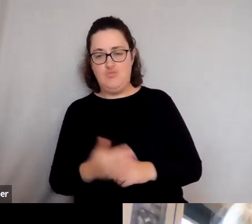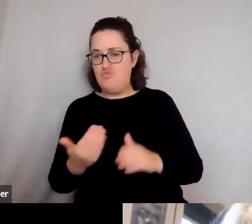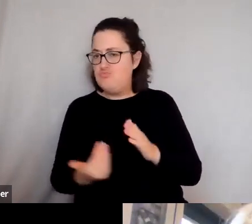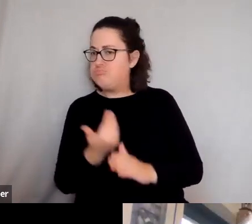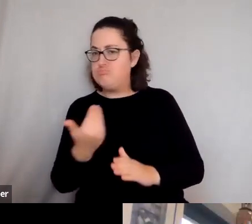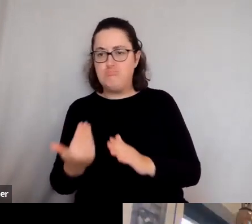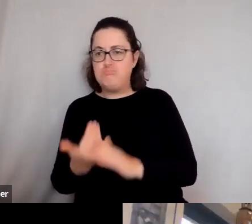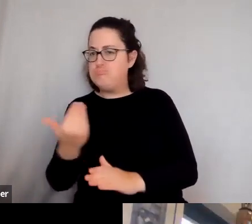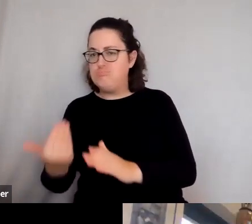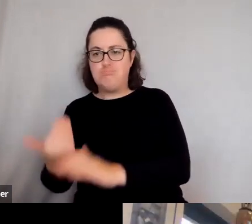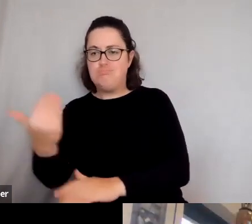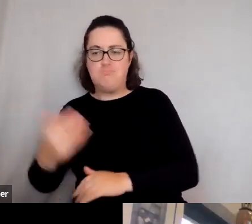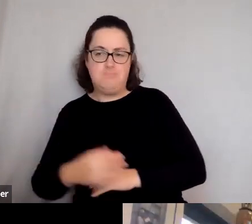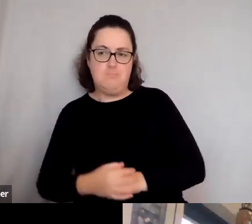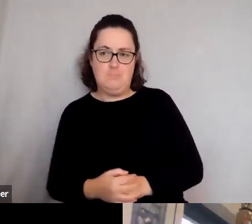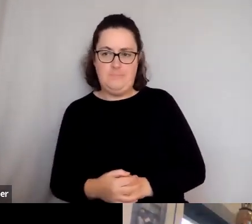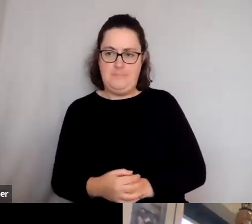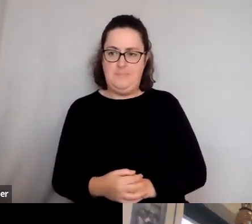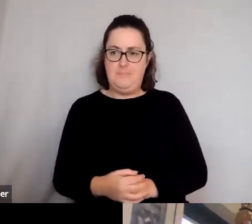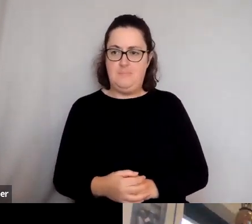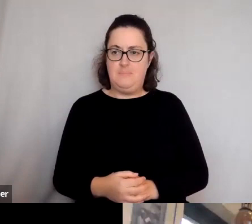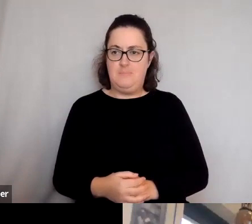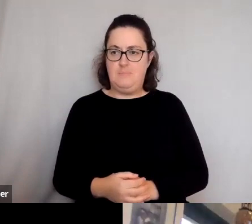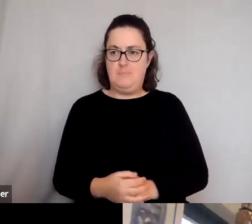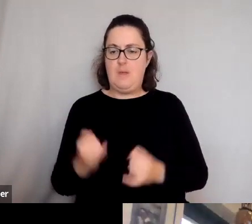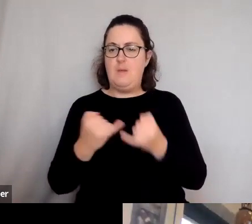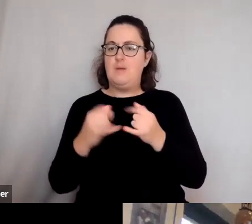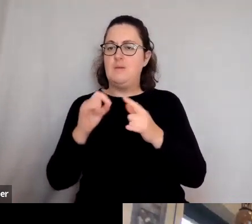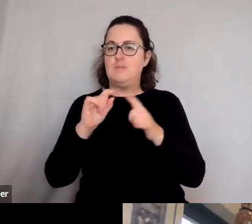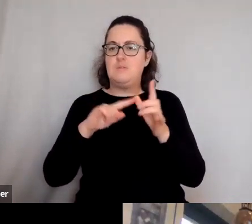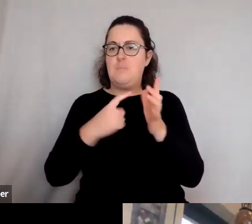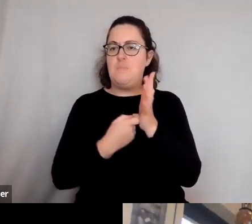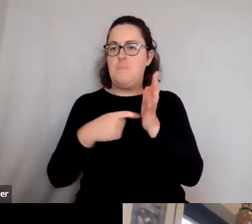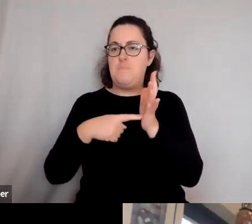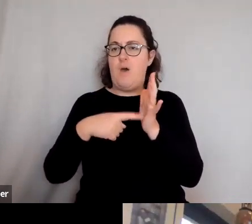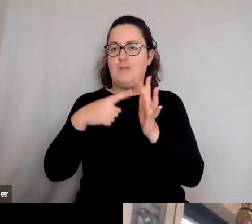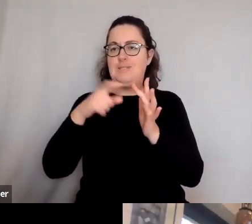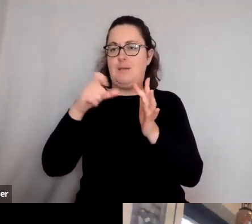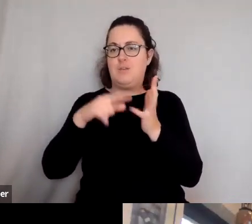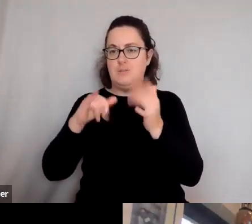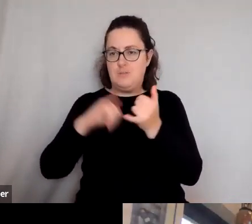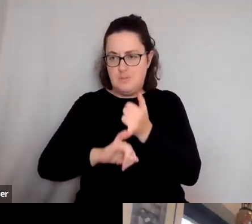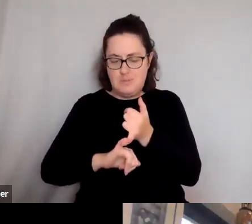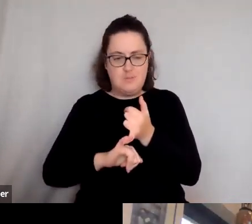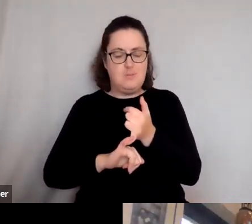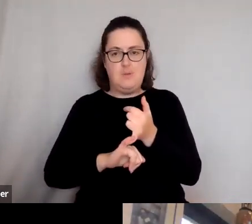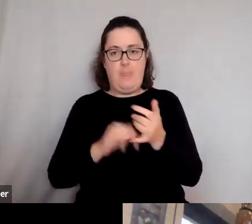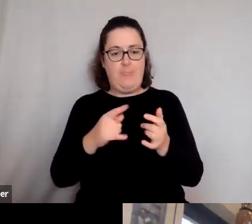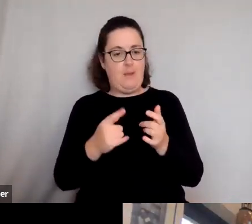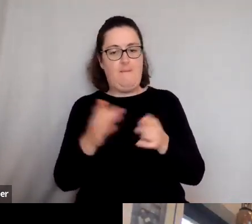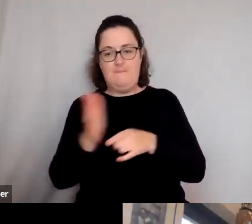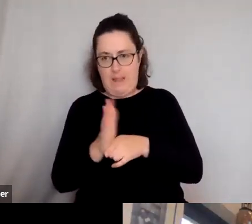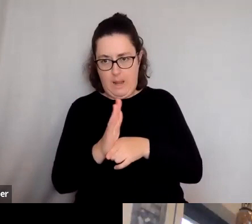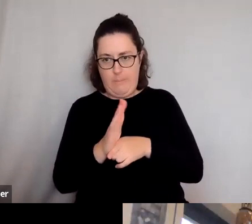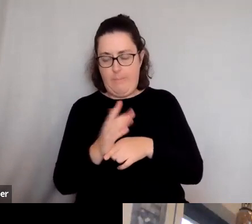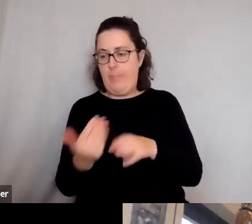breathed into it like that, you know, you know, the old book of Spartacus and the film of Spartacus, Ben-Hur, you know, Ben-Hur was